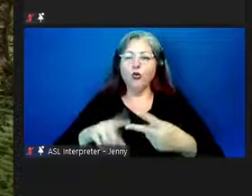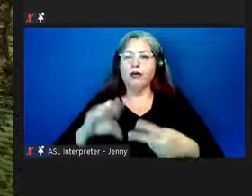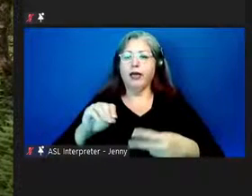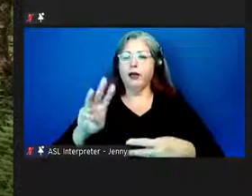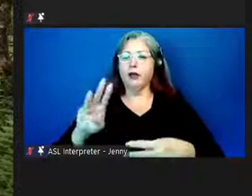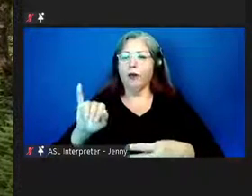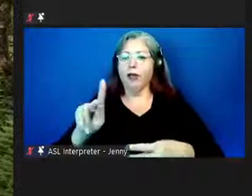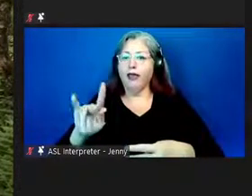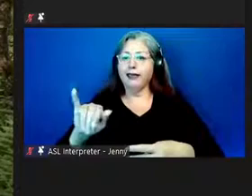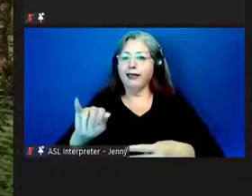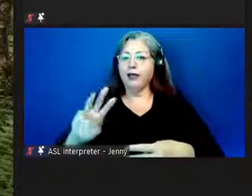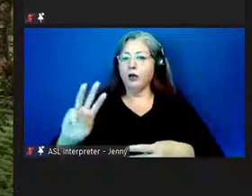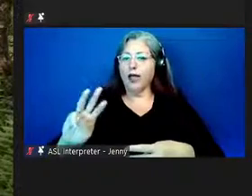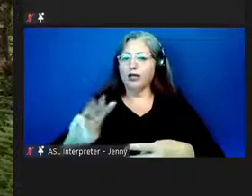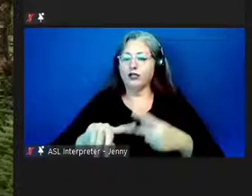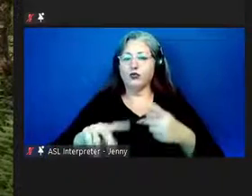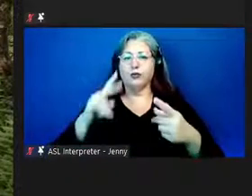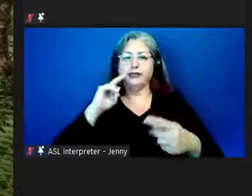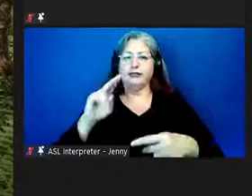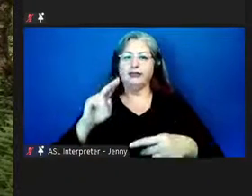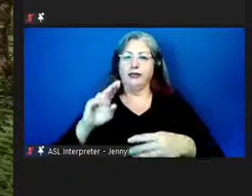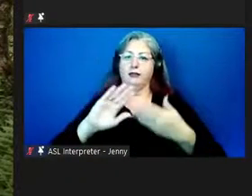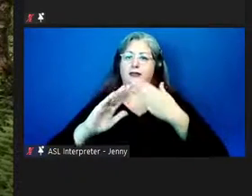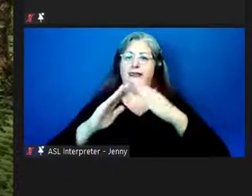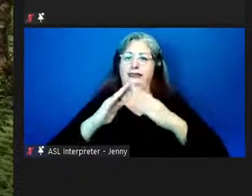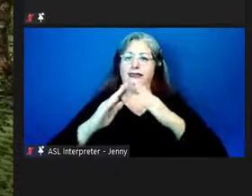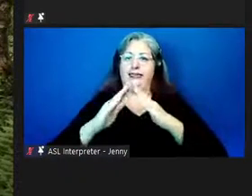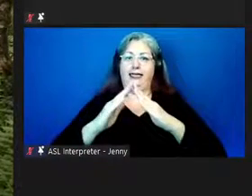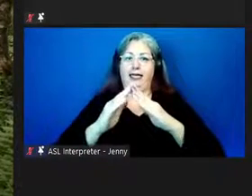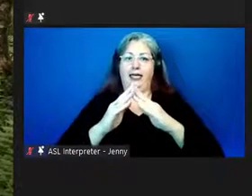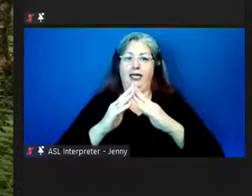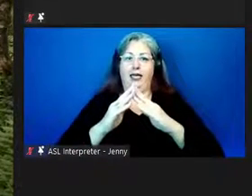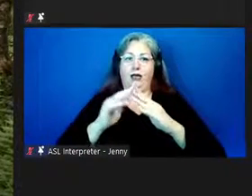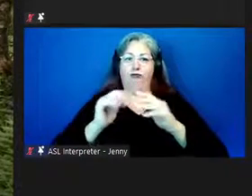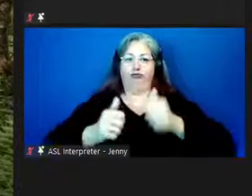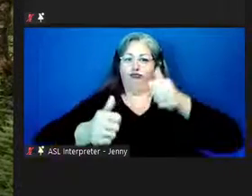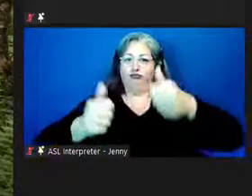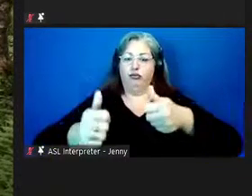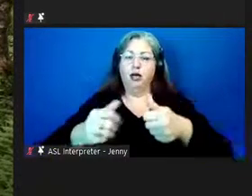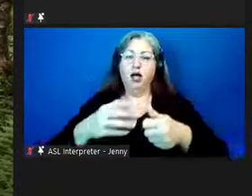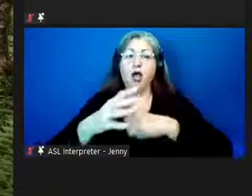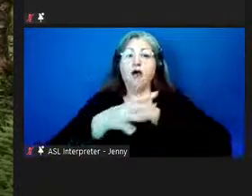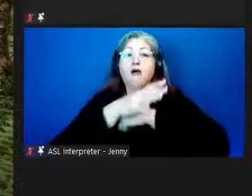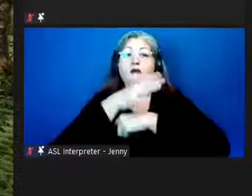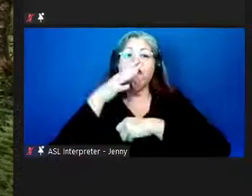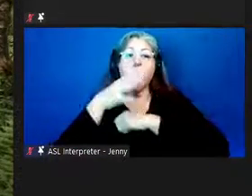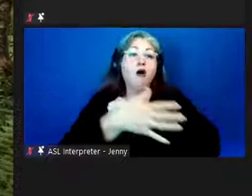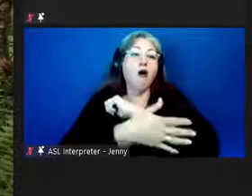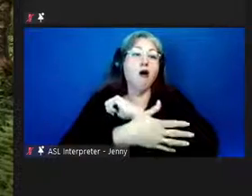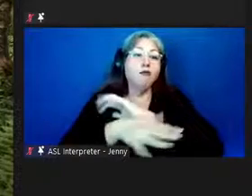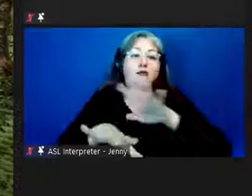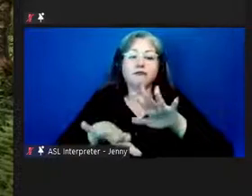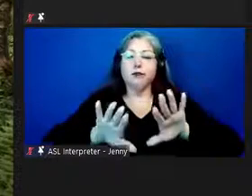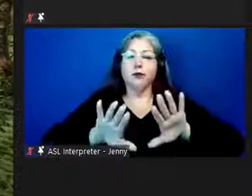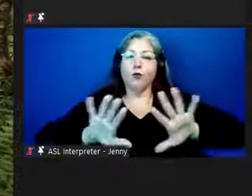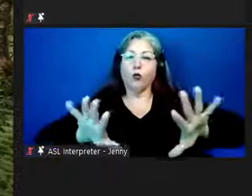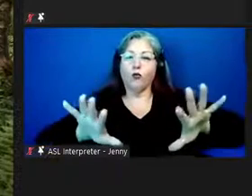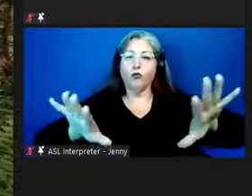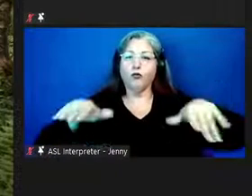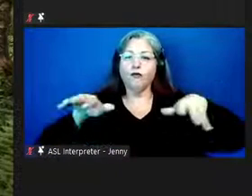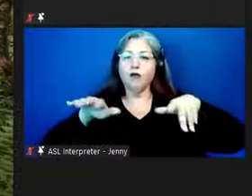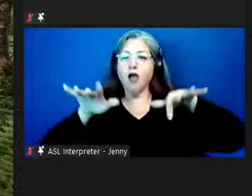so there was urban sprawl and evicting of agriculturalists and among those farmers